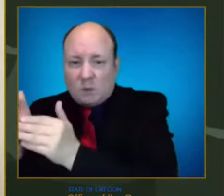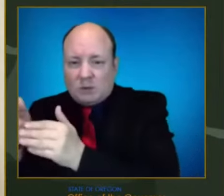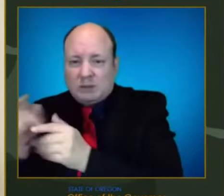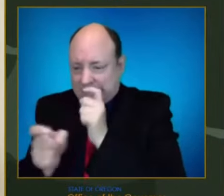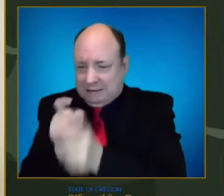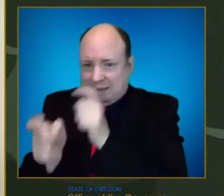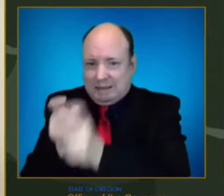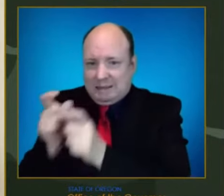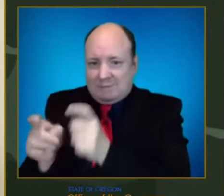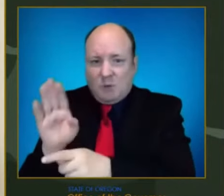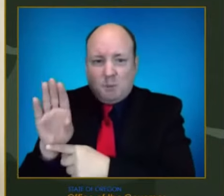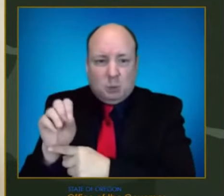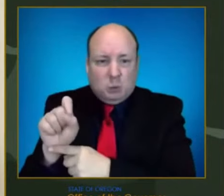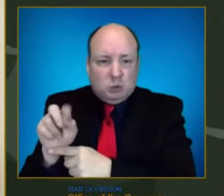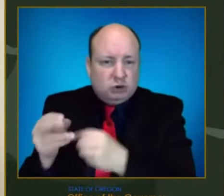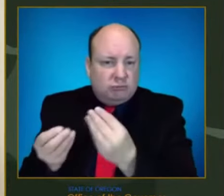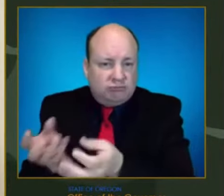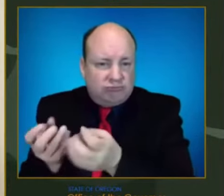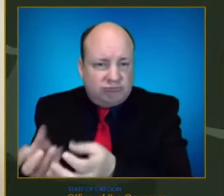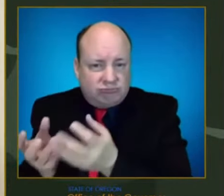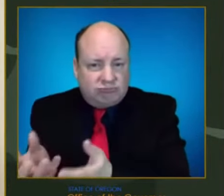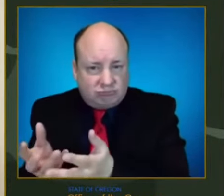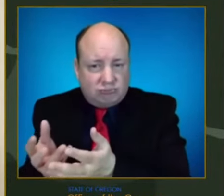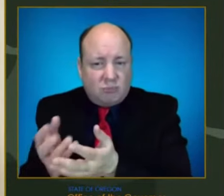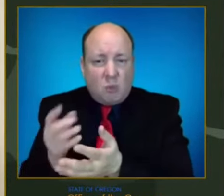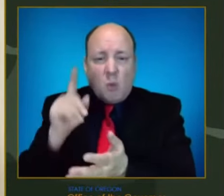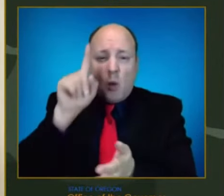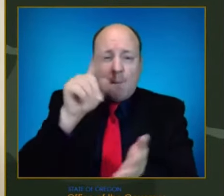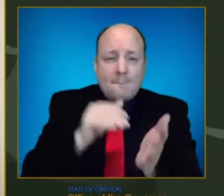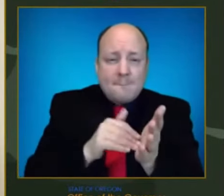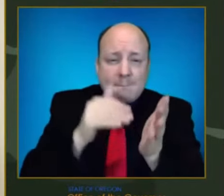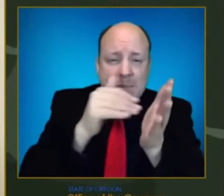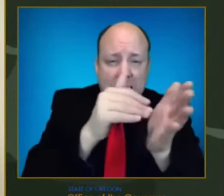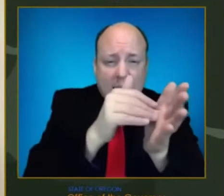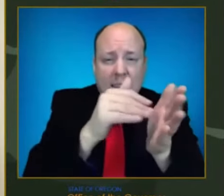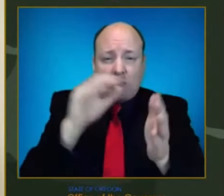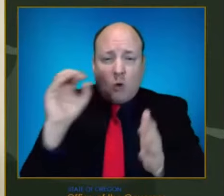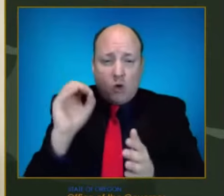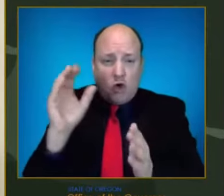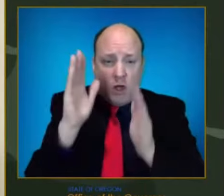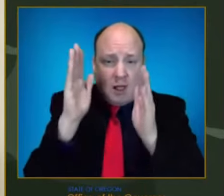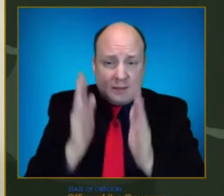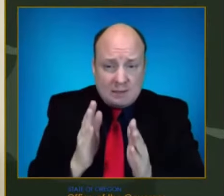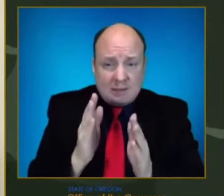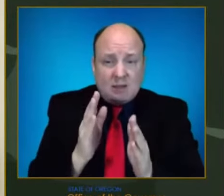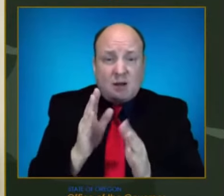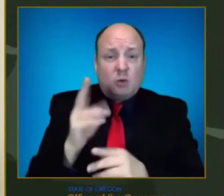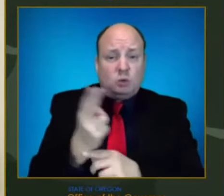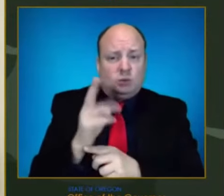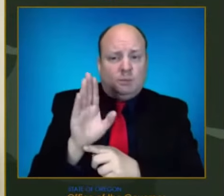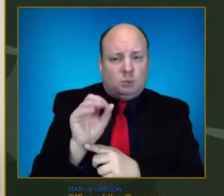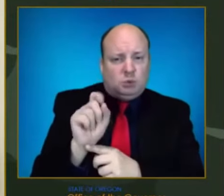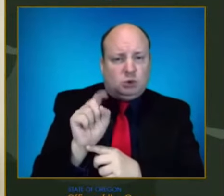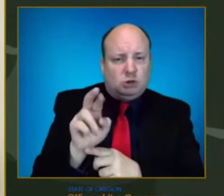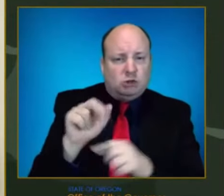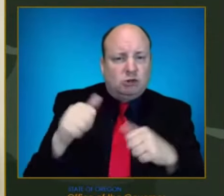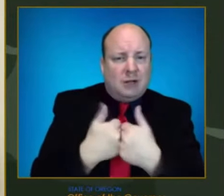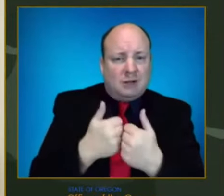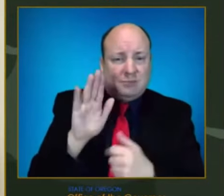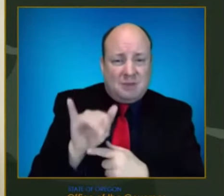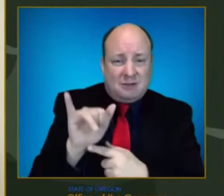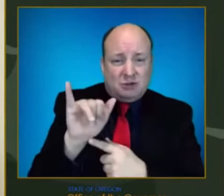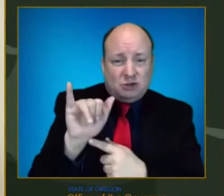out our Million Oregonian Boost Challenge by the end of January. So those will be our focuses